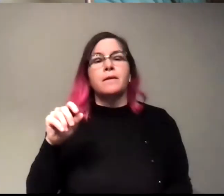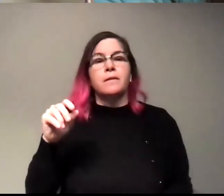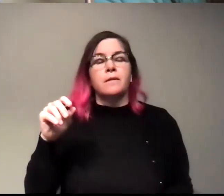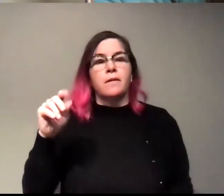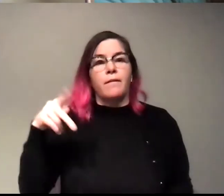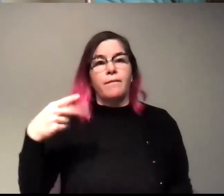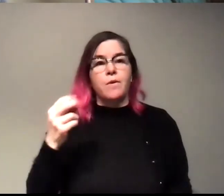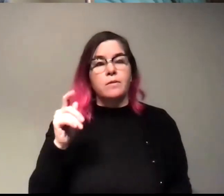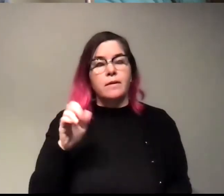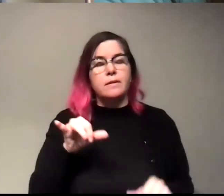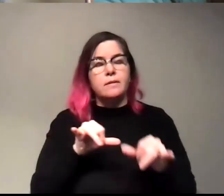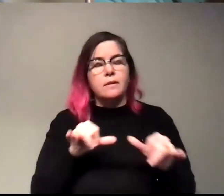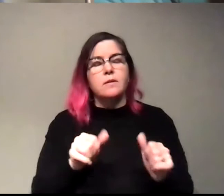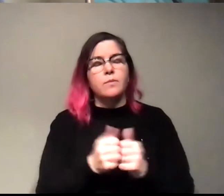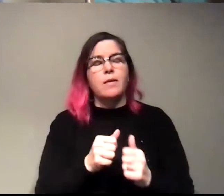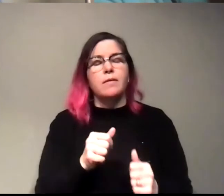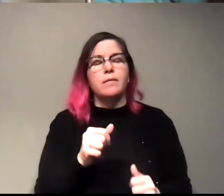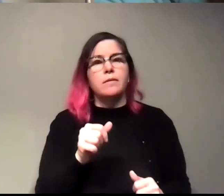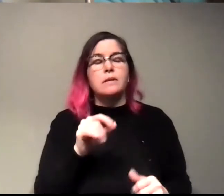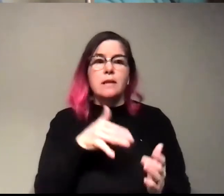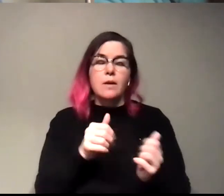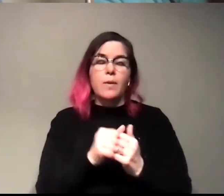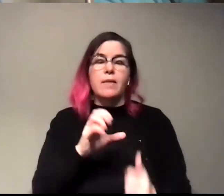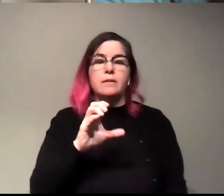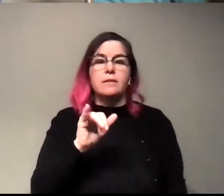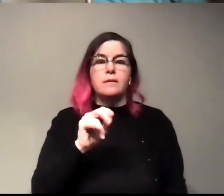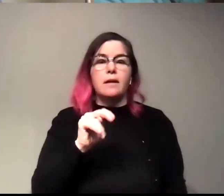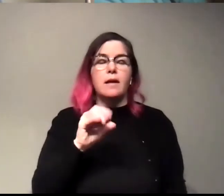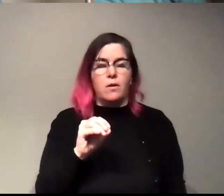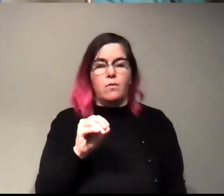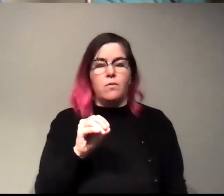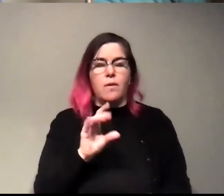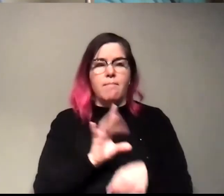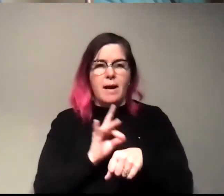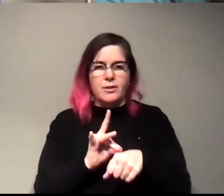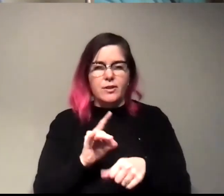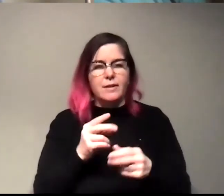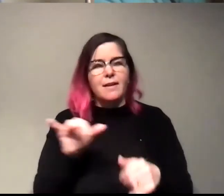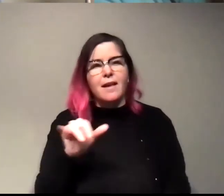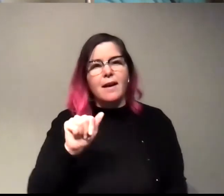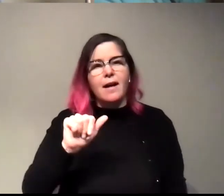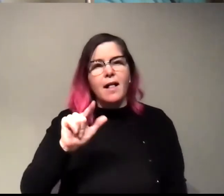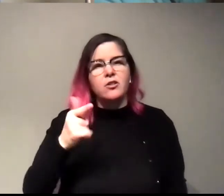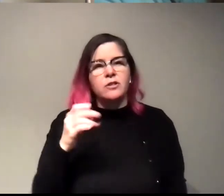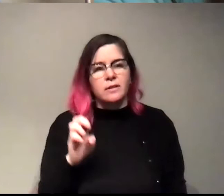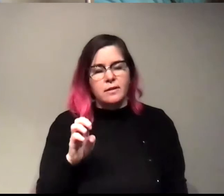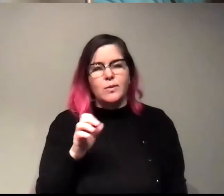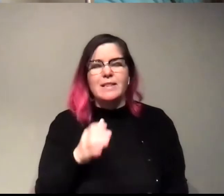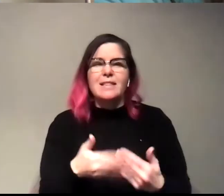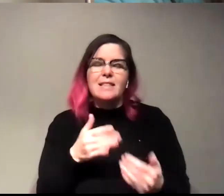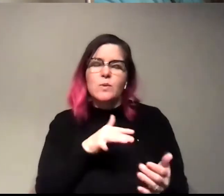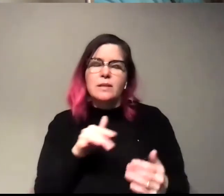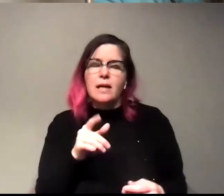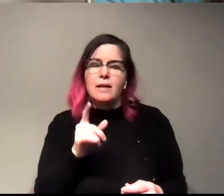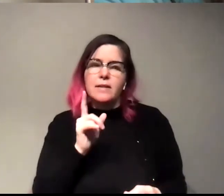with, uh, cyanobacteria. So like algae, uh, just because those are kind of easier, a way easier to study single celled